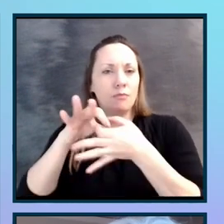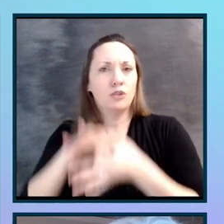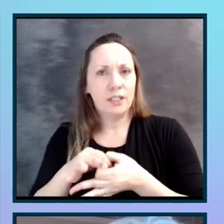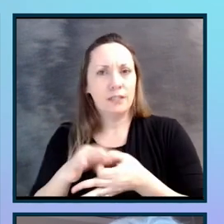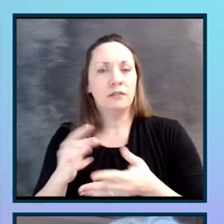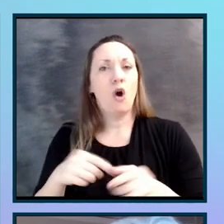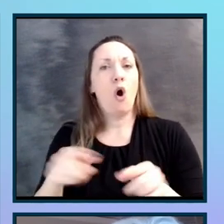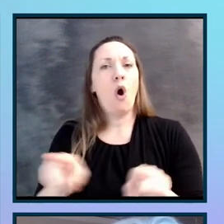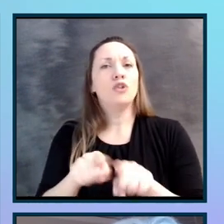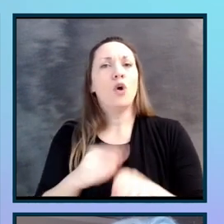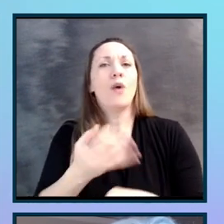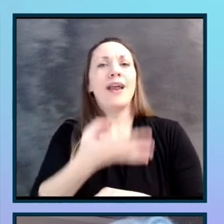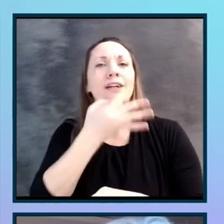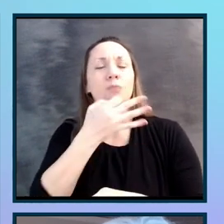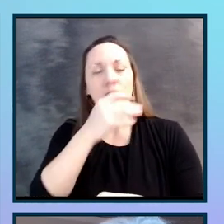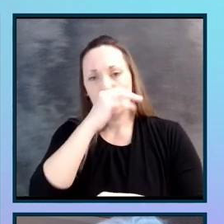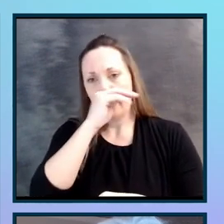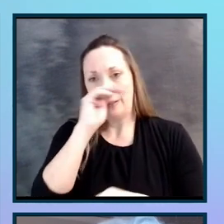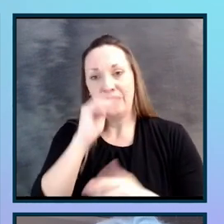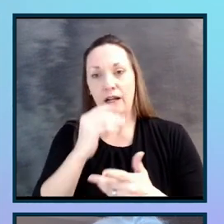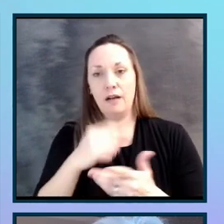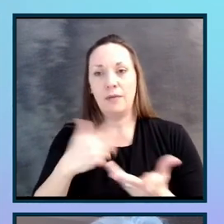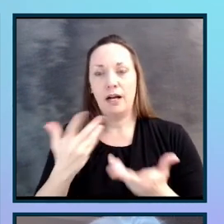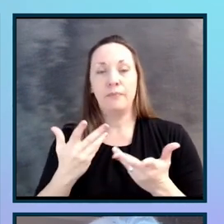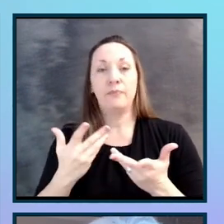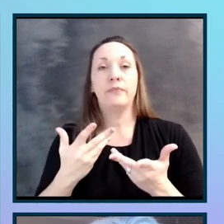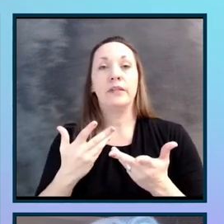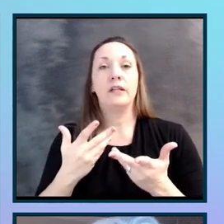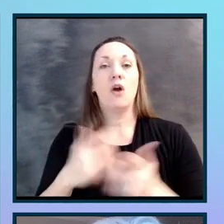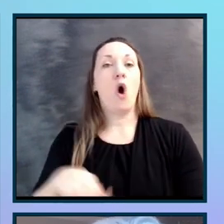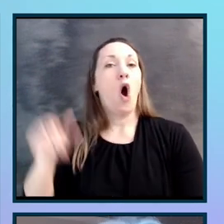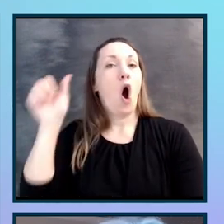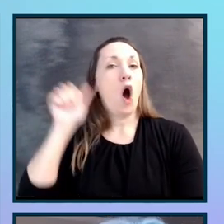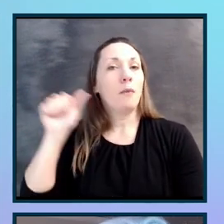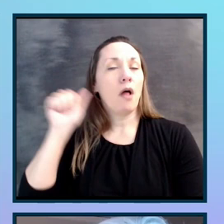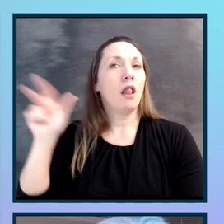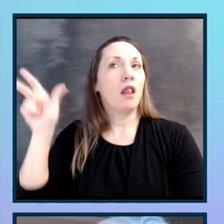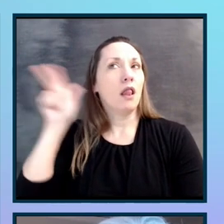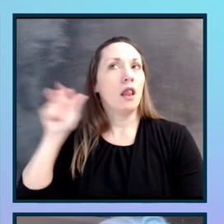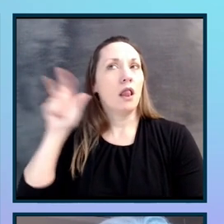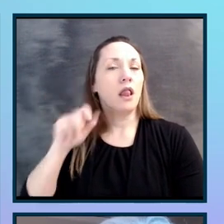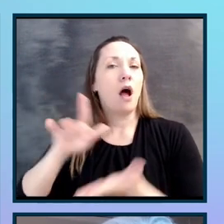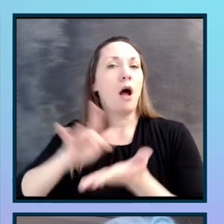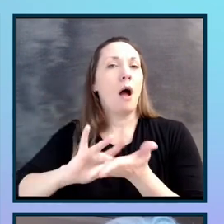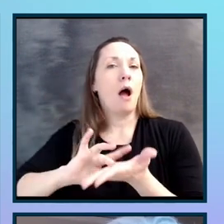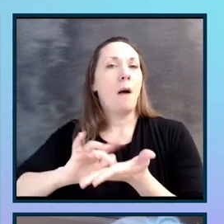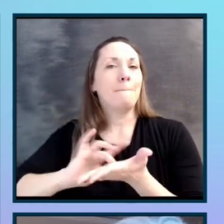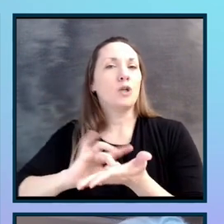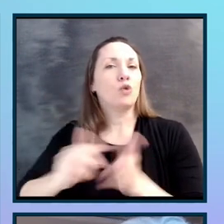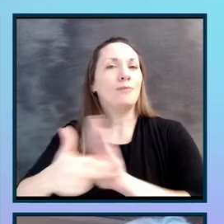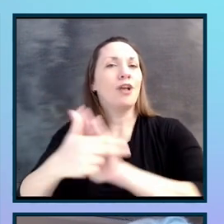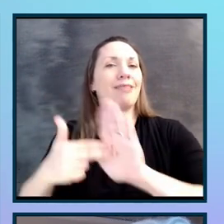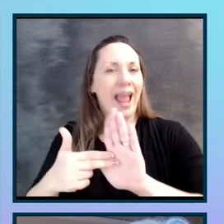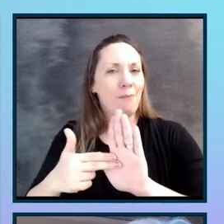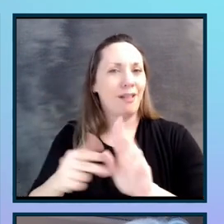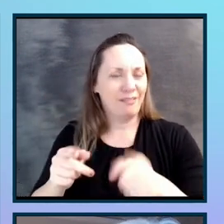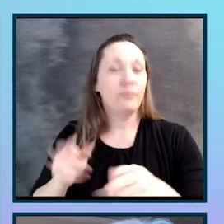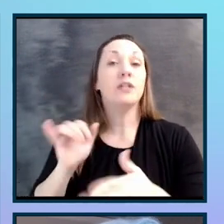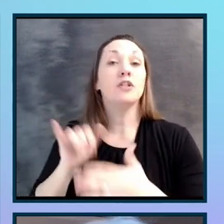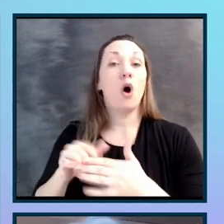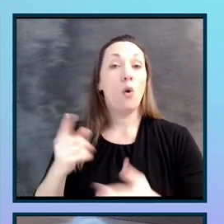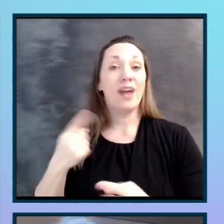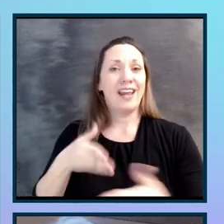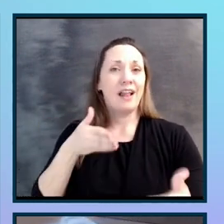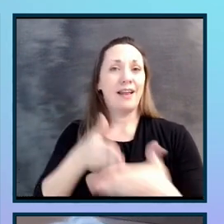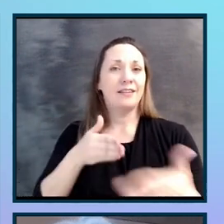also an expert in the audible prescription label issue. So in a traditional lawsuit, one